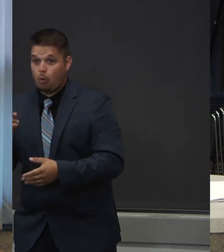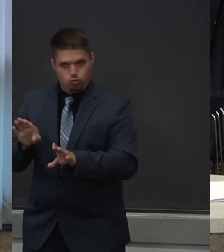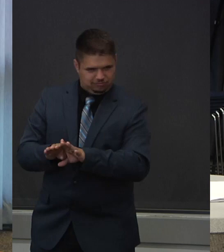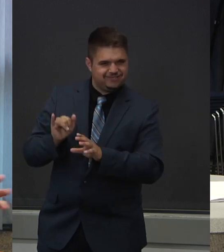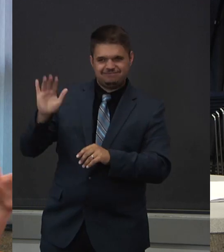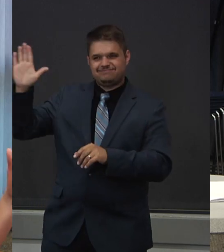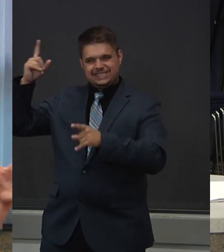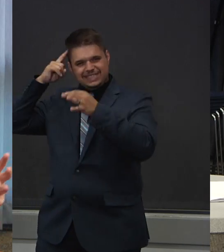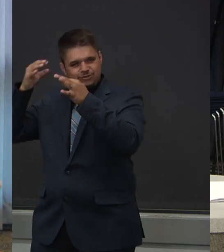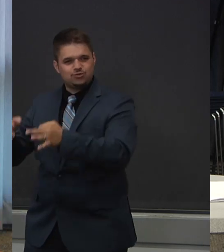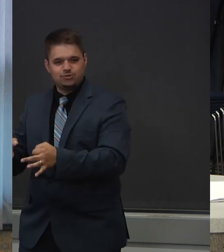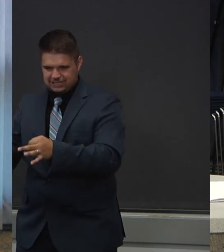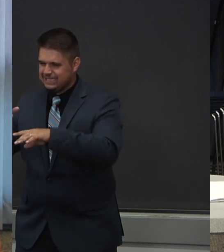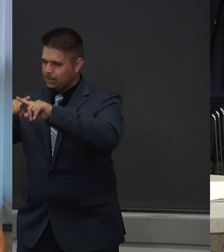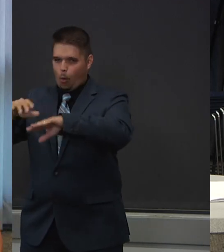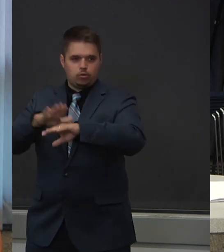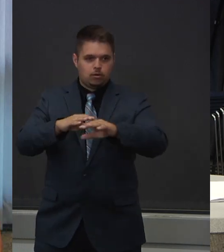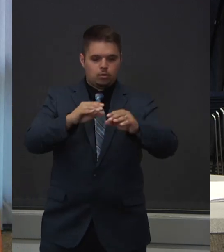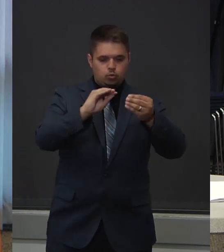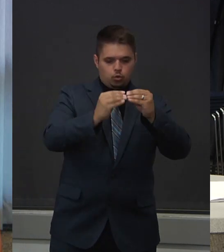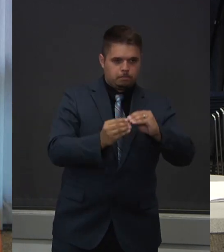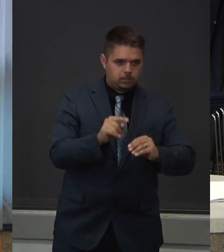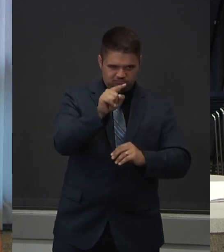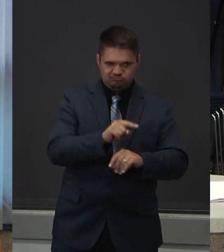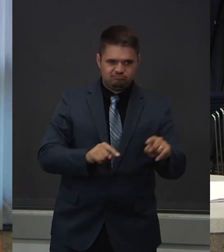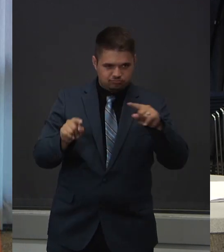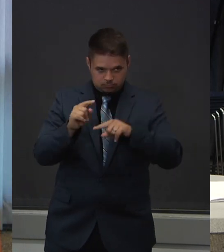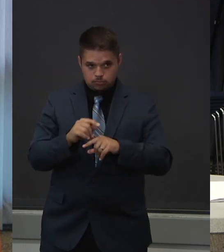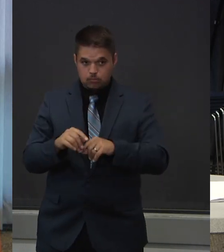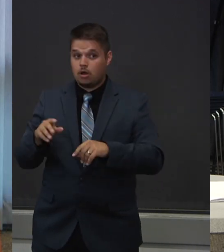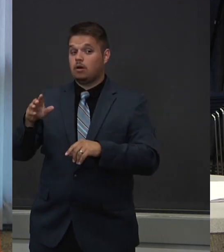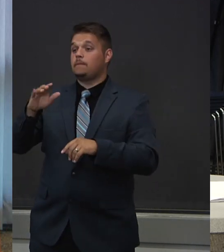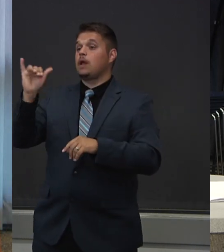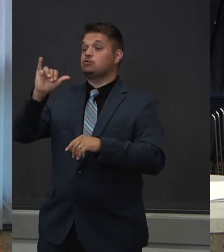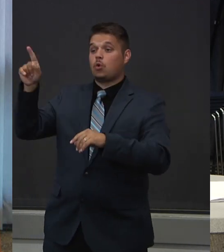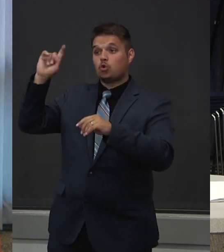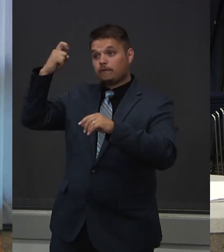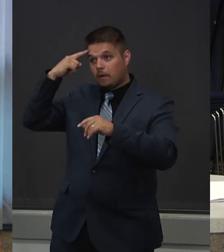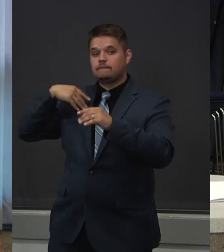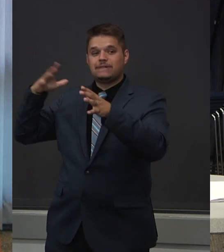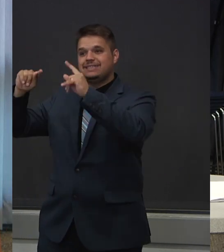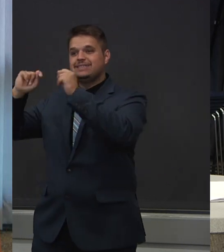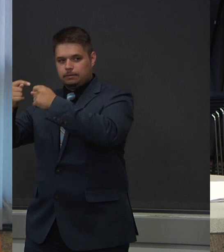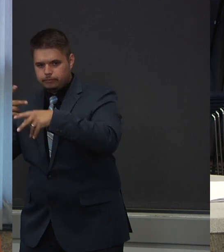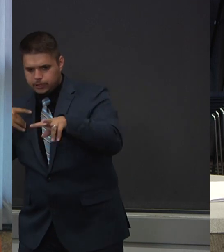follow for many other policy questions related to COVID-19.